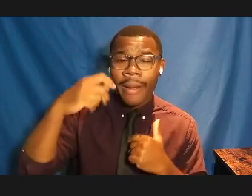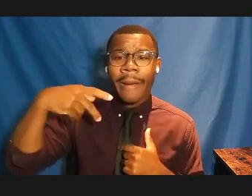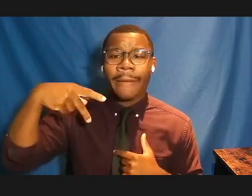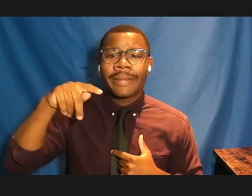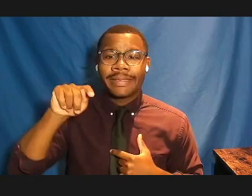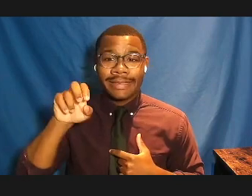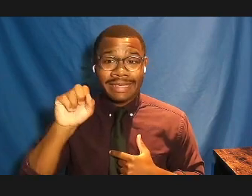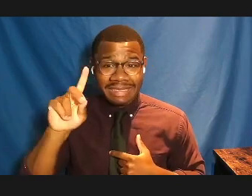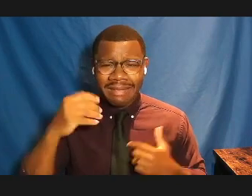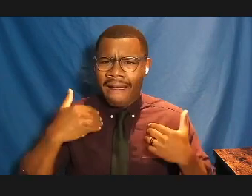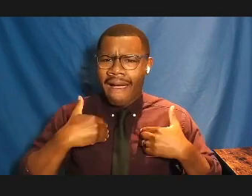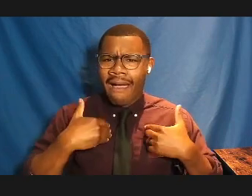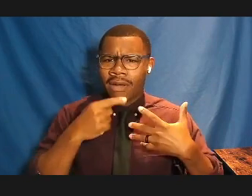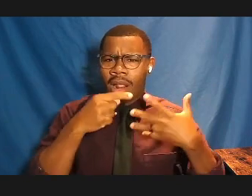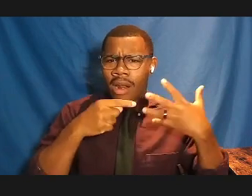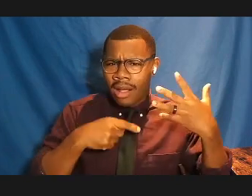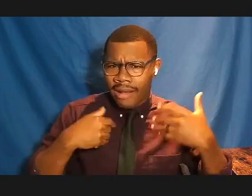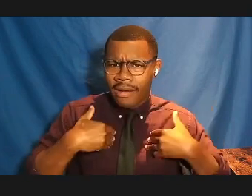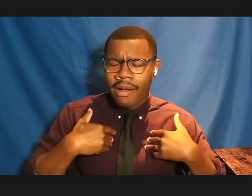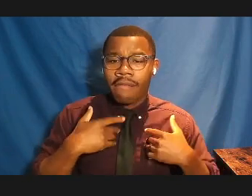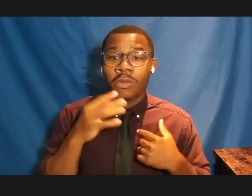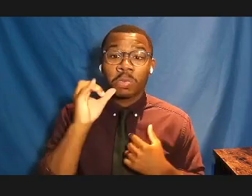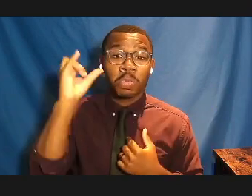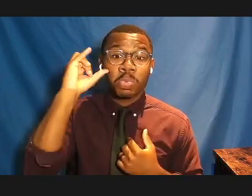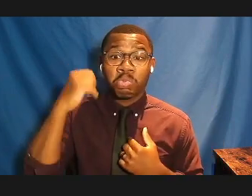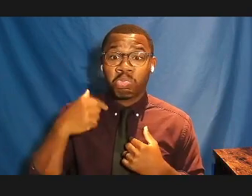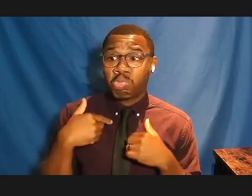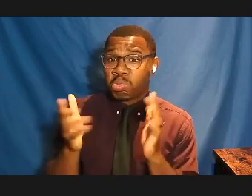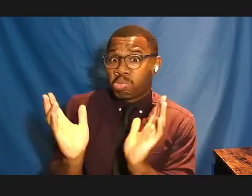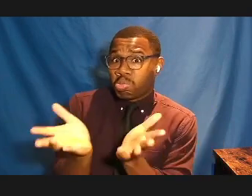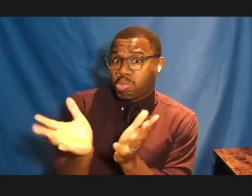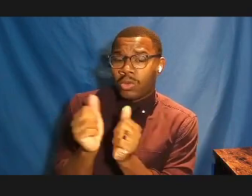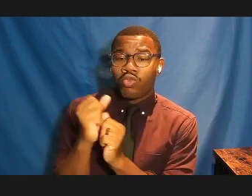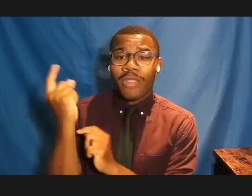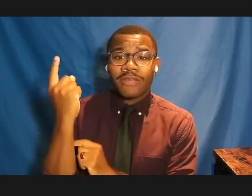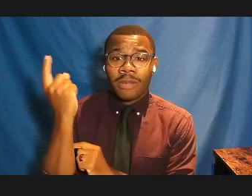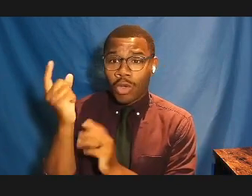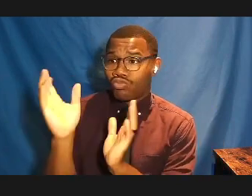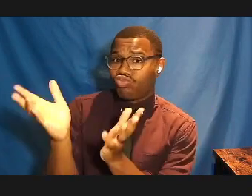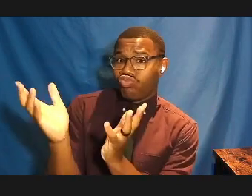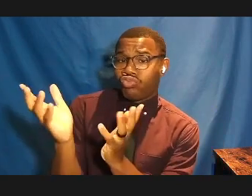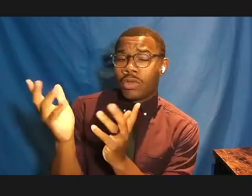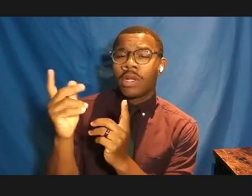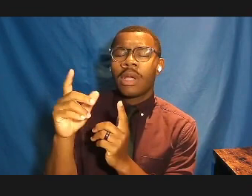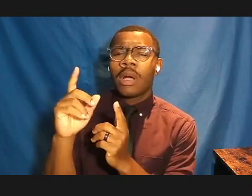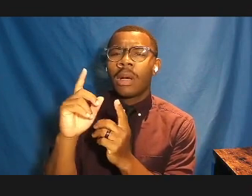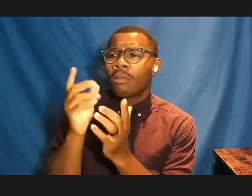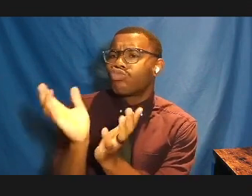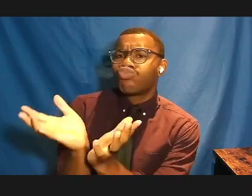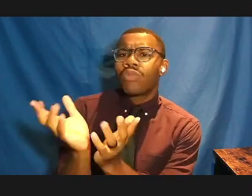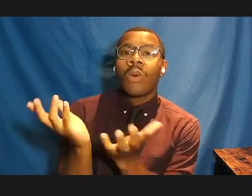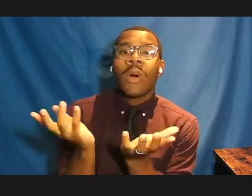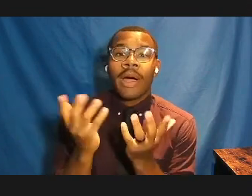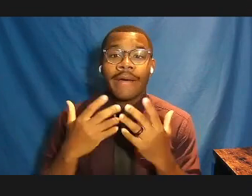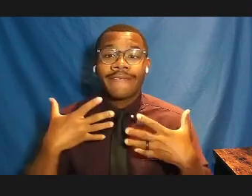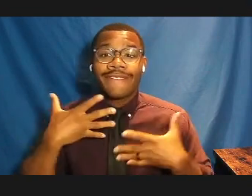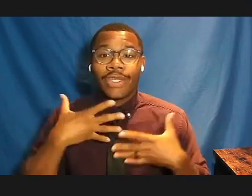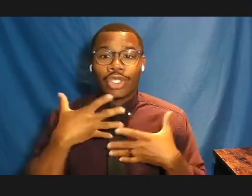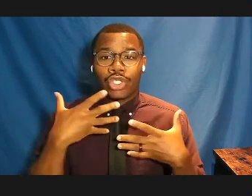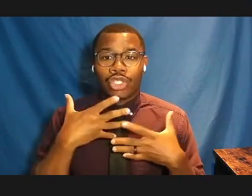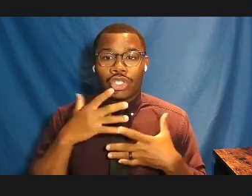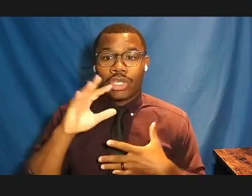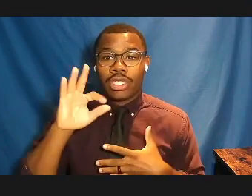I was talking to somebody yesterday, or the day before, about fear, and literally fear of